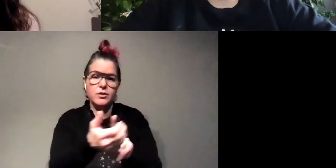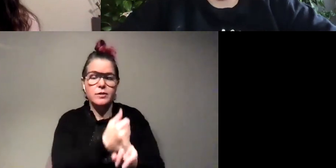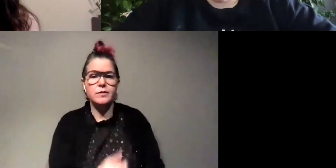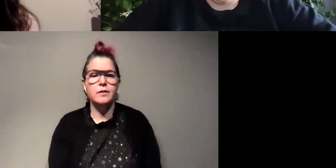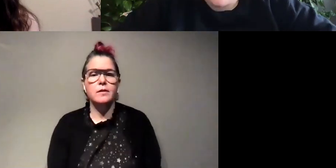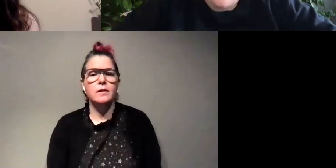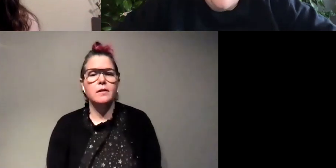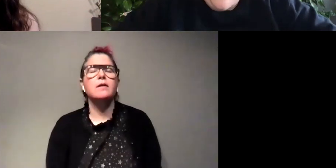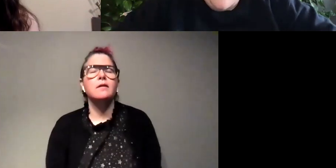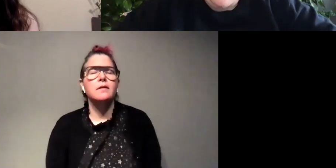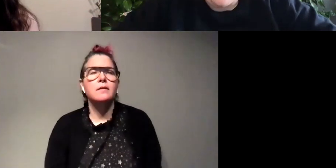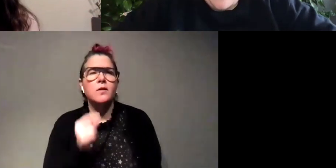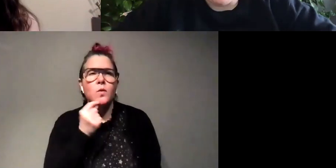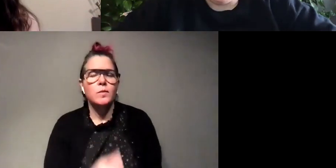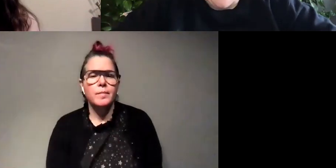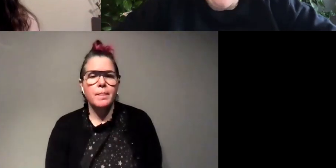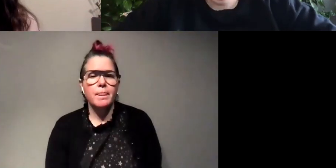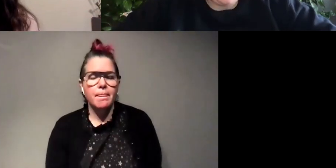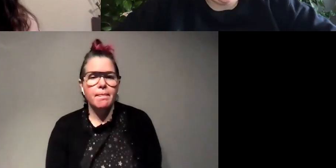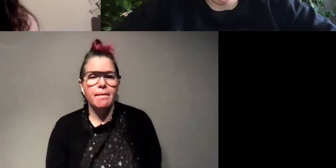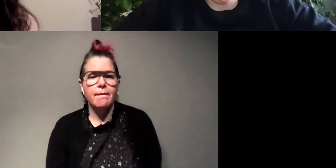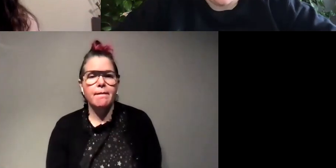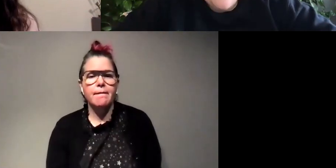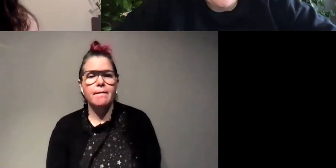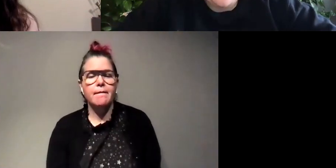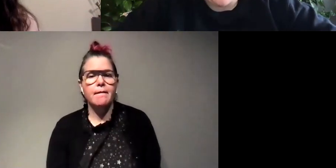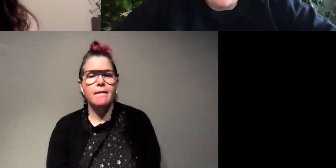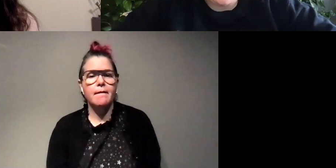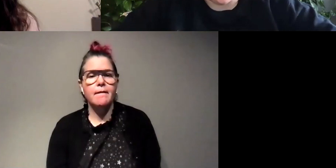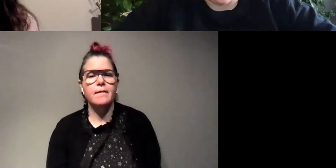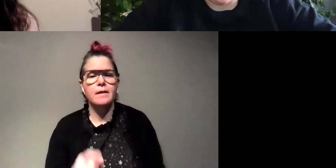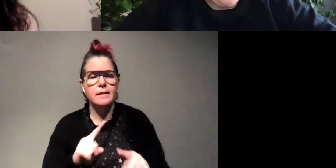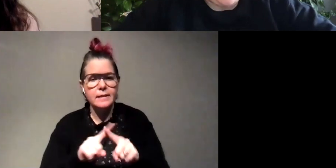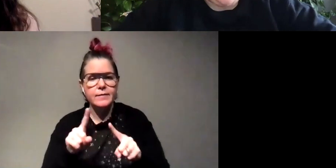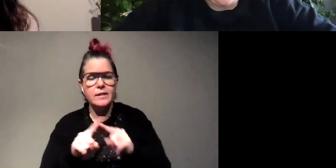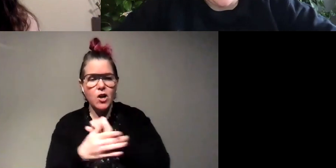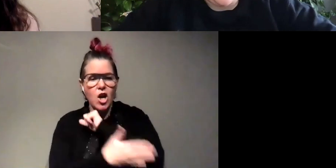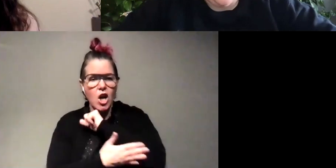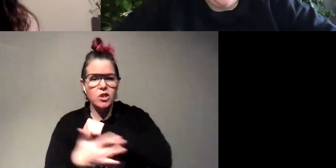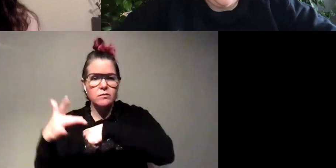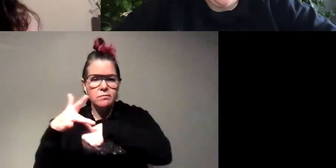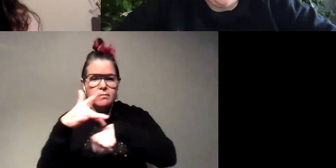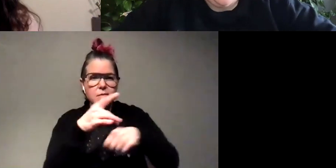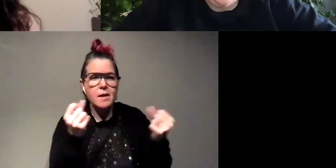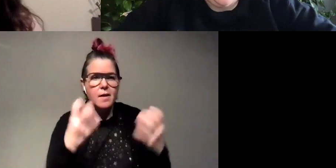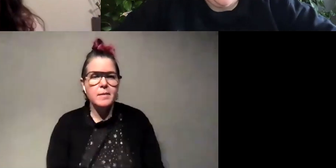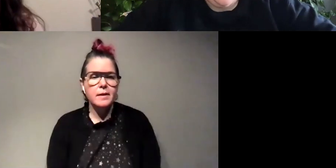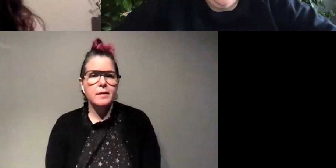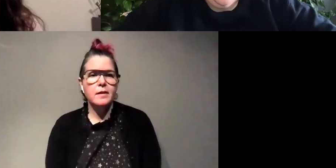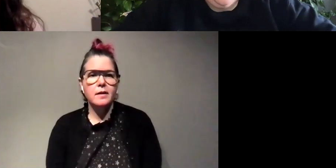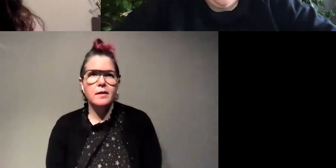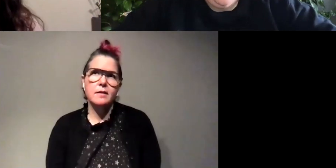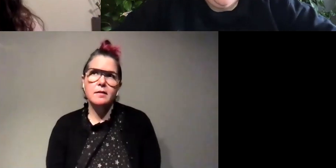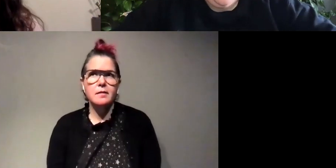that's that's super cool um and how many countries have you been to insect collecting um so i've been